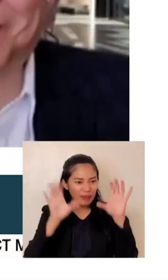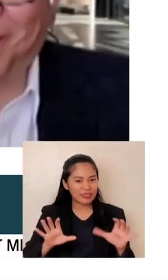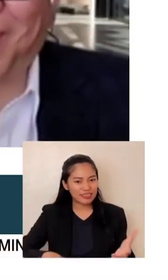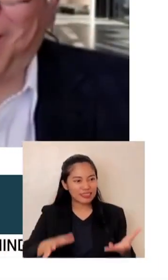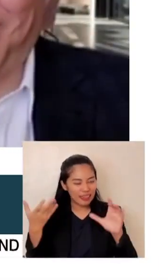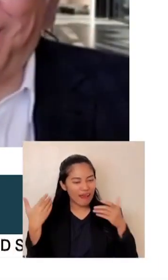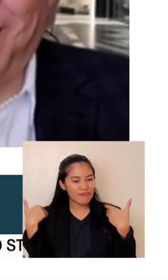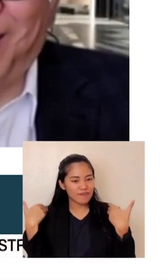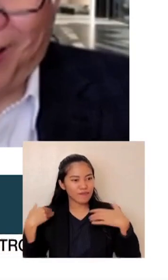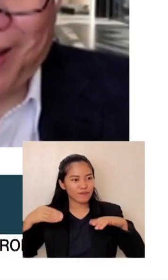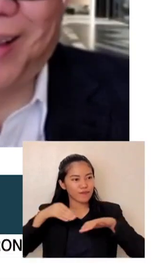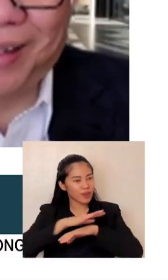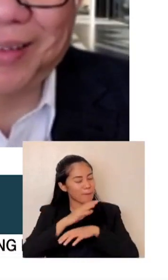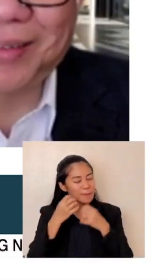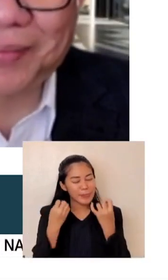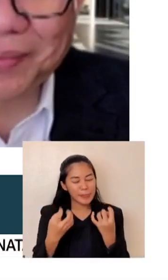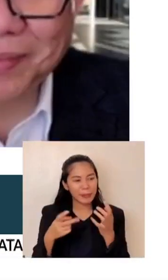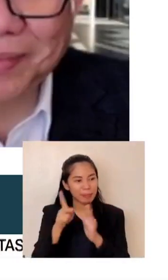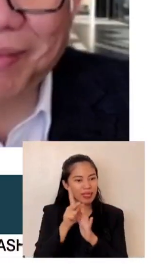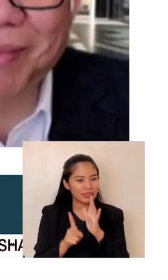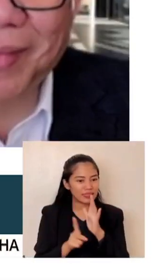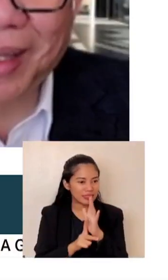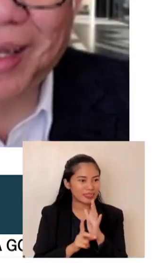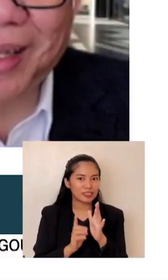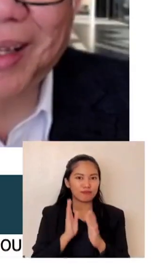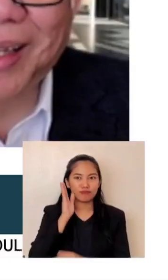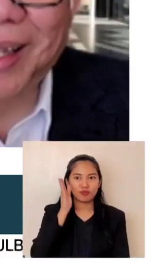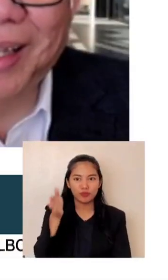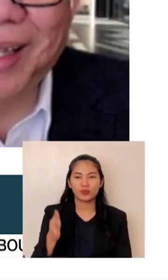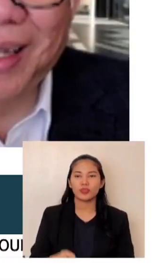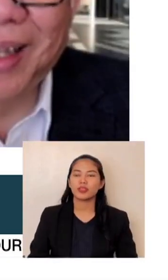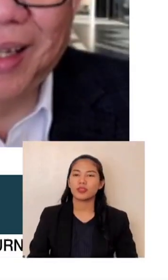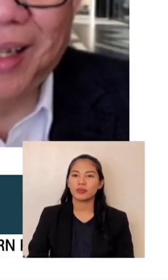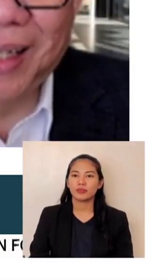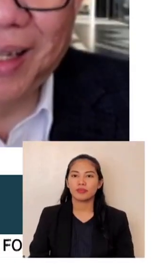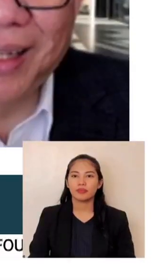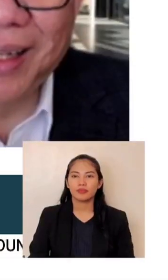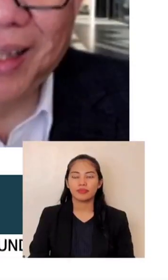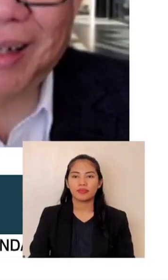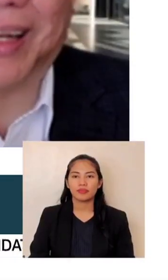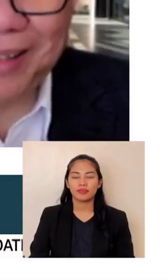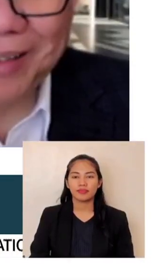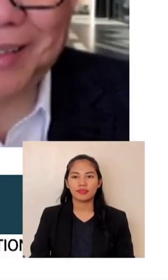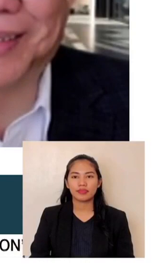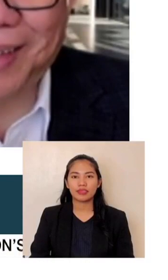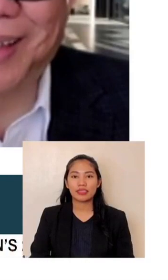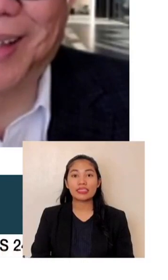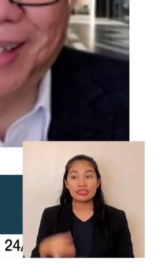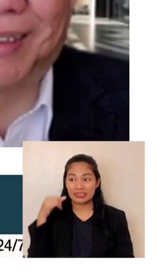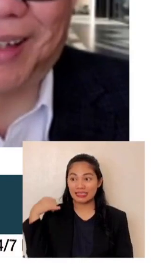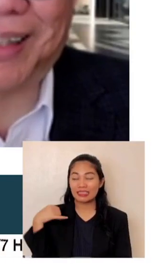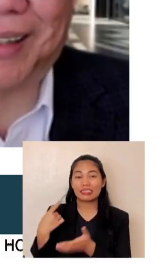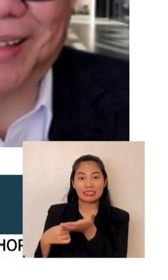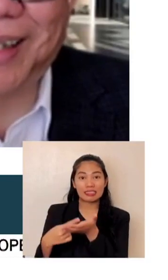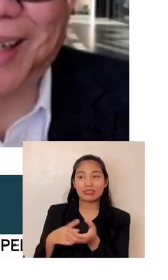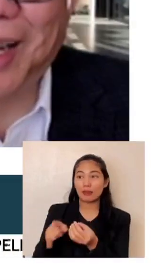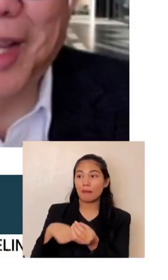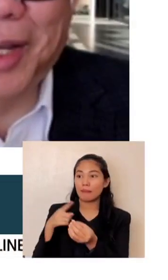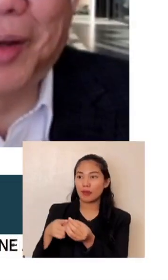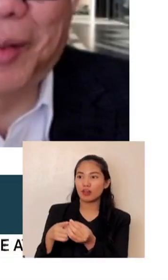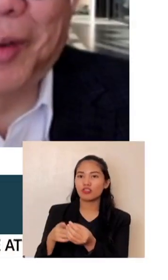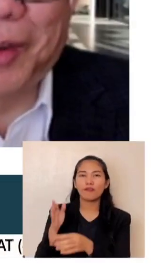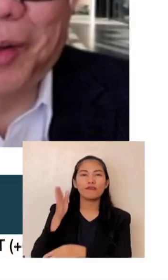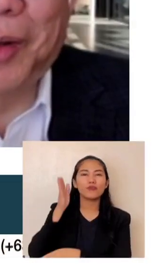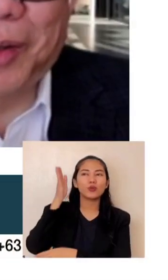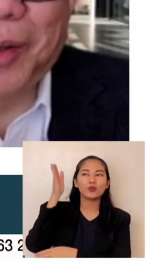policies in the future. mean, Dr. Tihanki, were talking about, you know, future-proofing the Philippines. What better way to future-proof